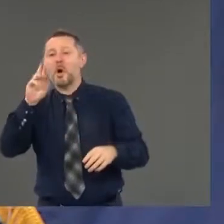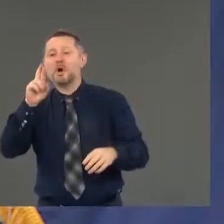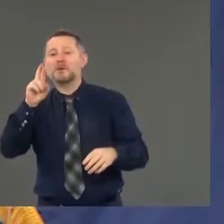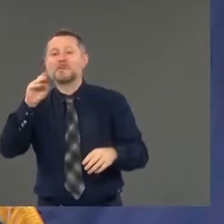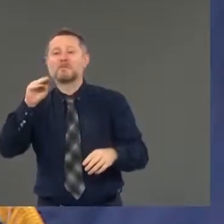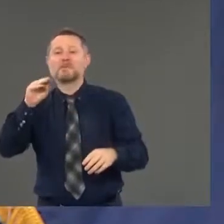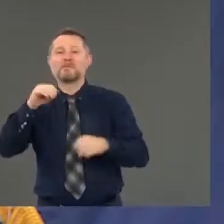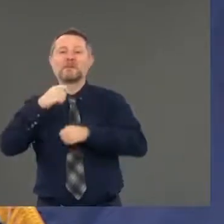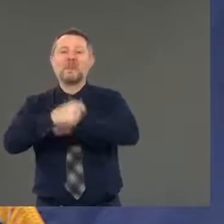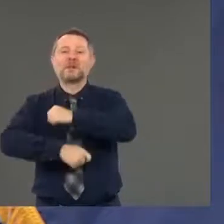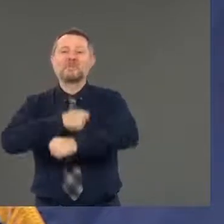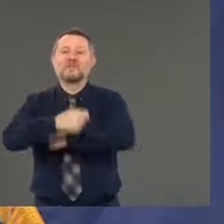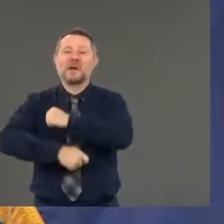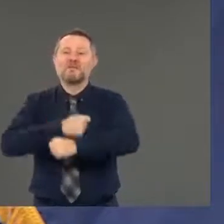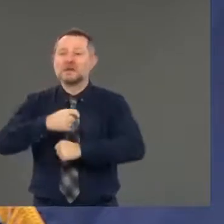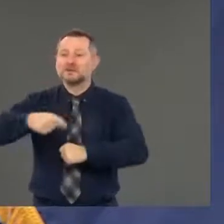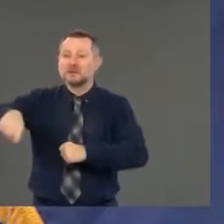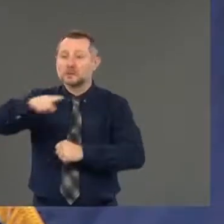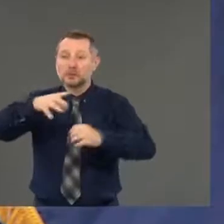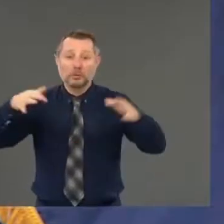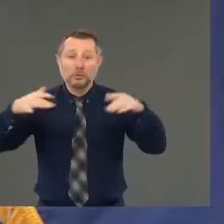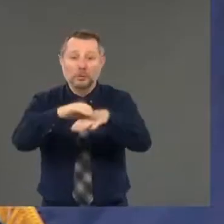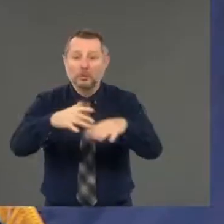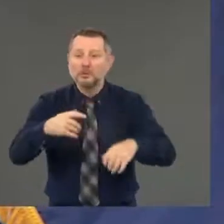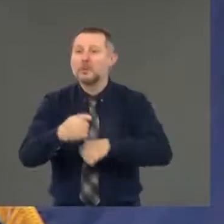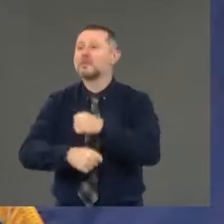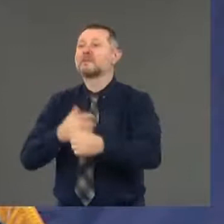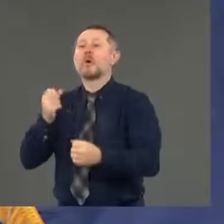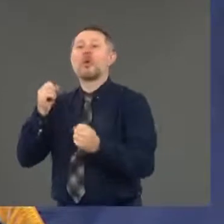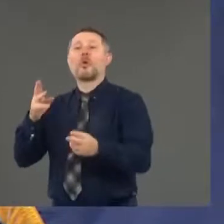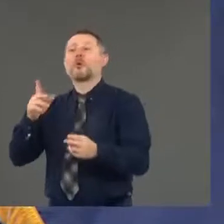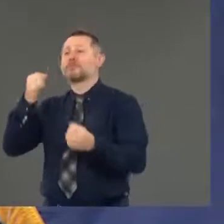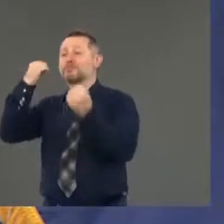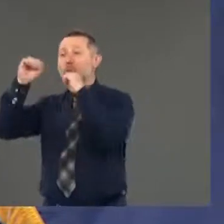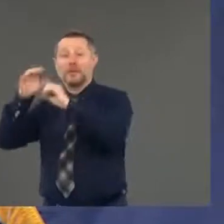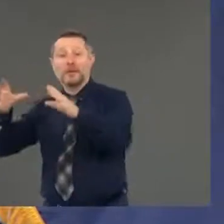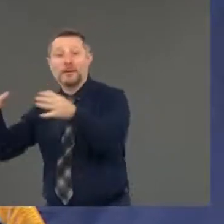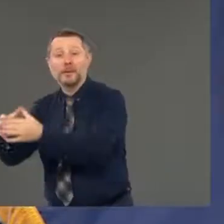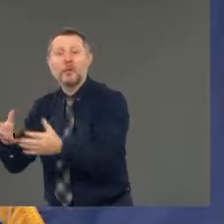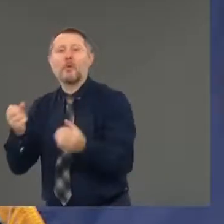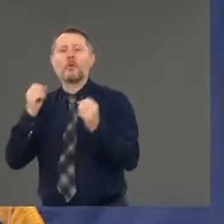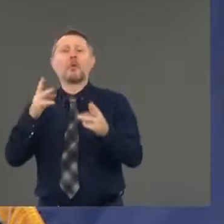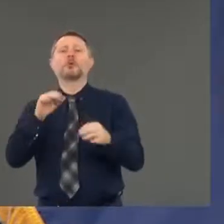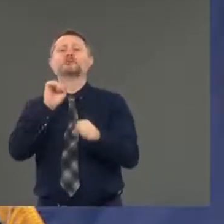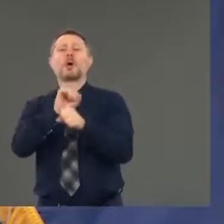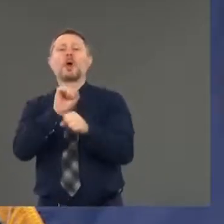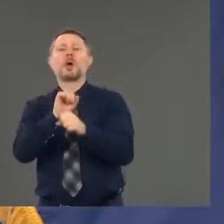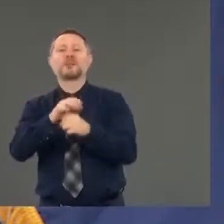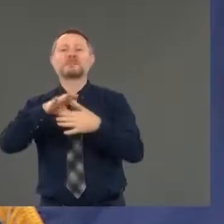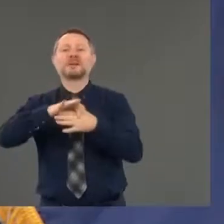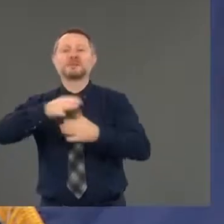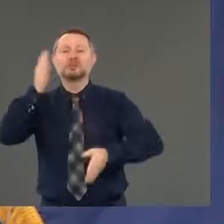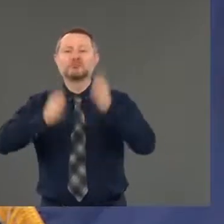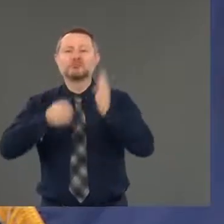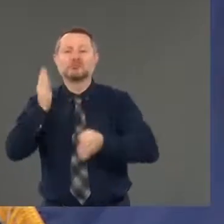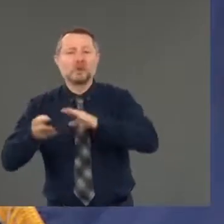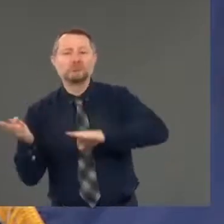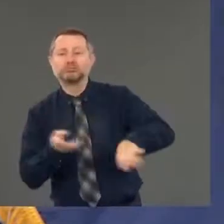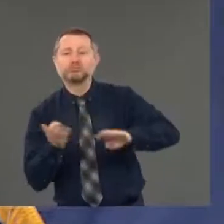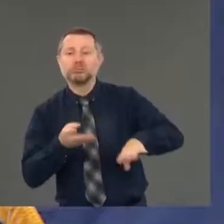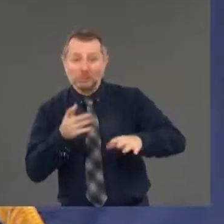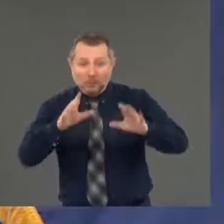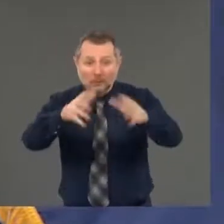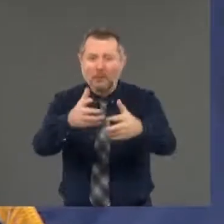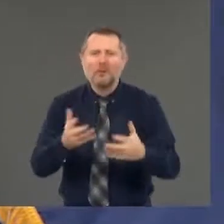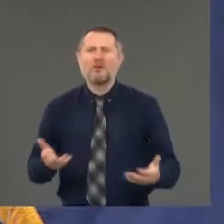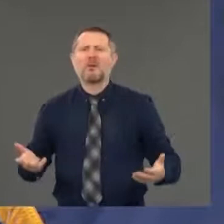They all happen to work at a meat processing plant. Well, then it's not a spike. It's a hotspot.